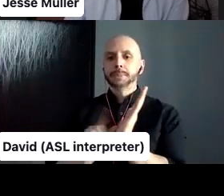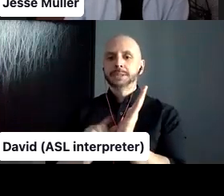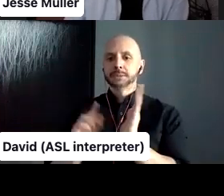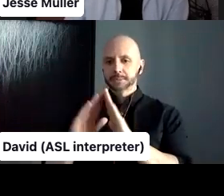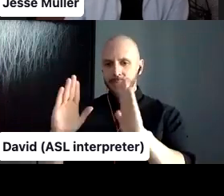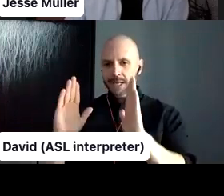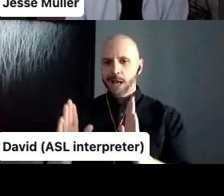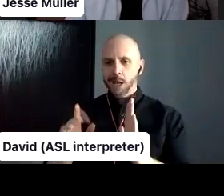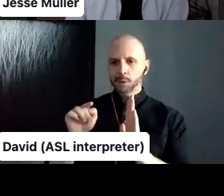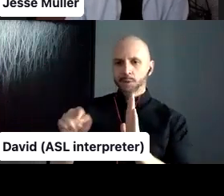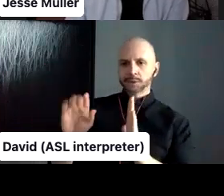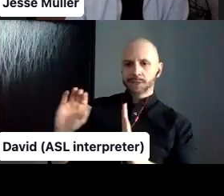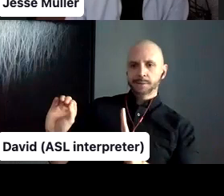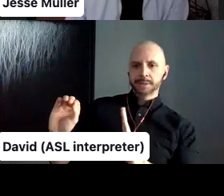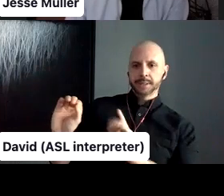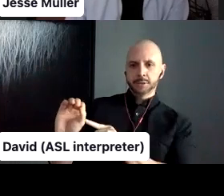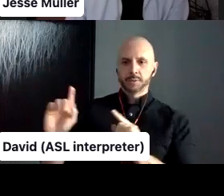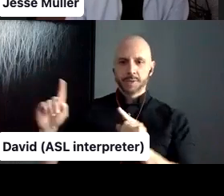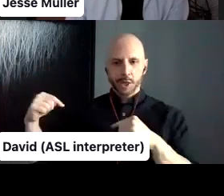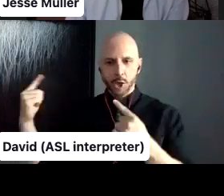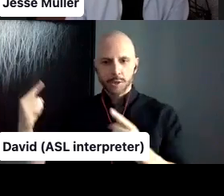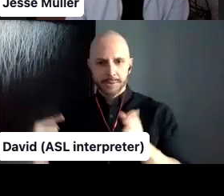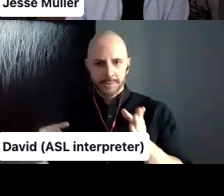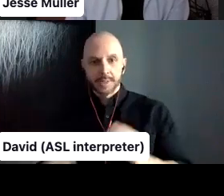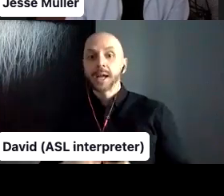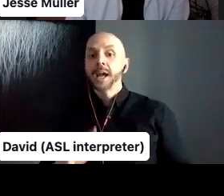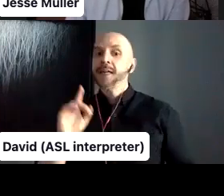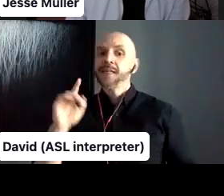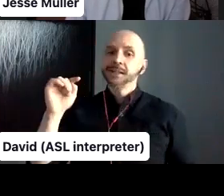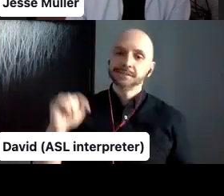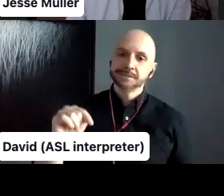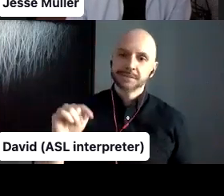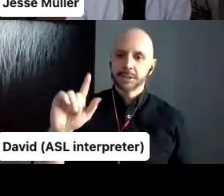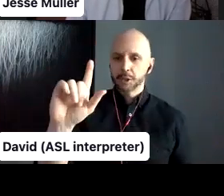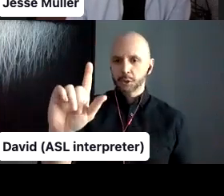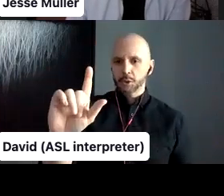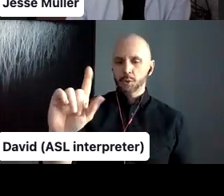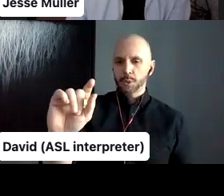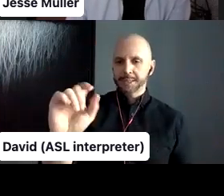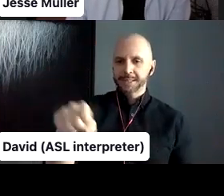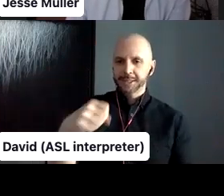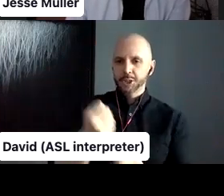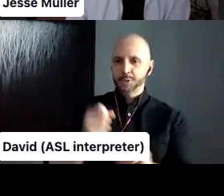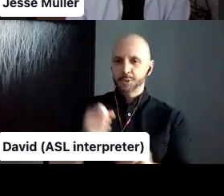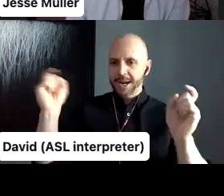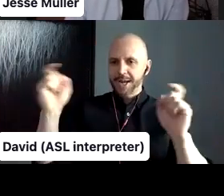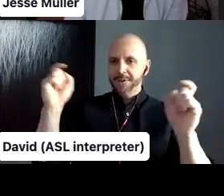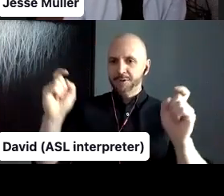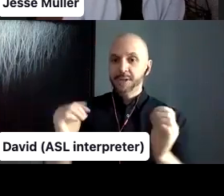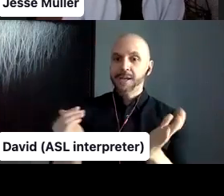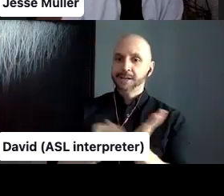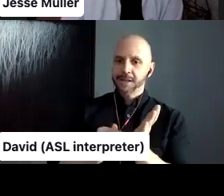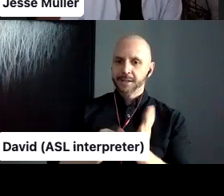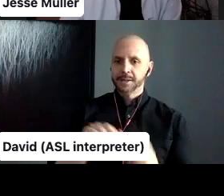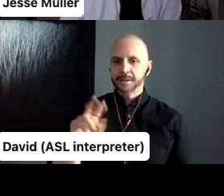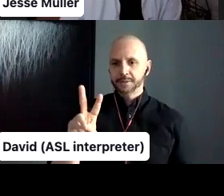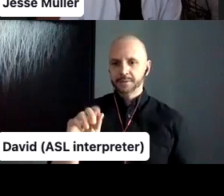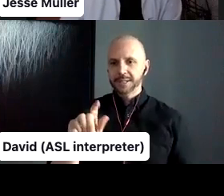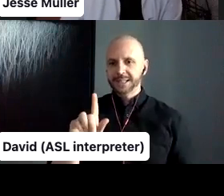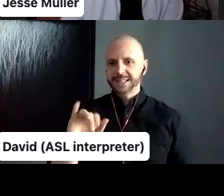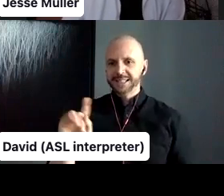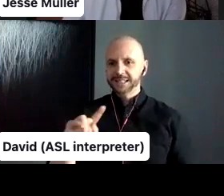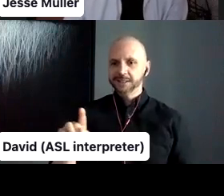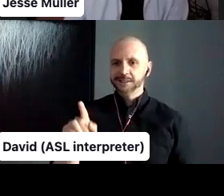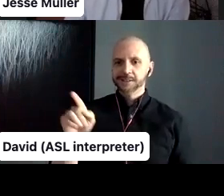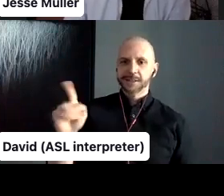And then when the 20 year anniversary book came up, uh, they asked me if I could reinterpretate, yeah,